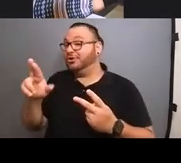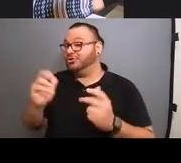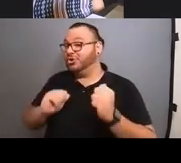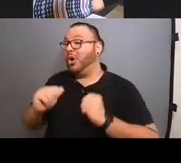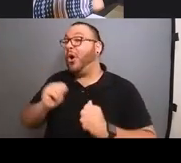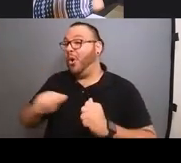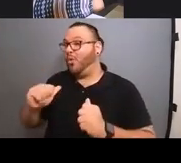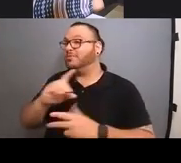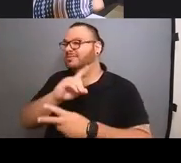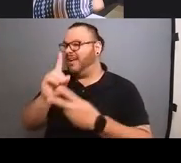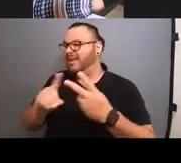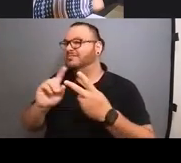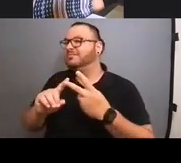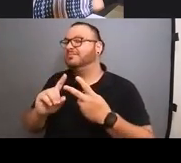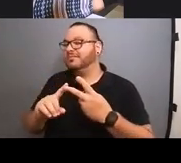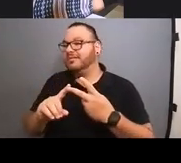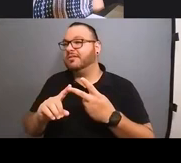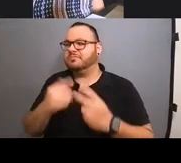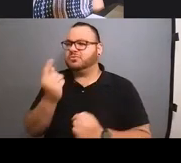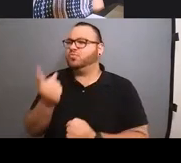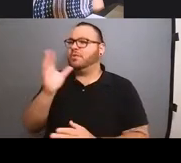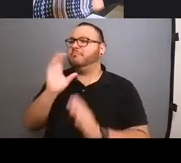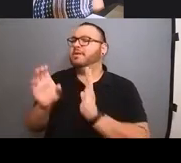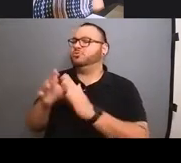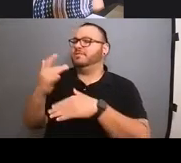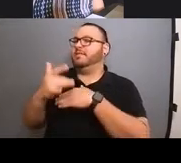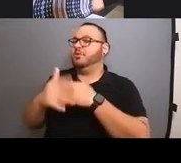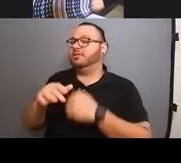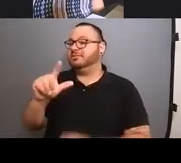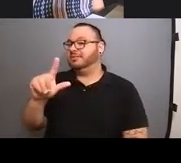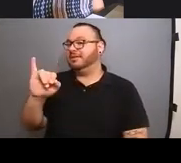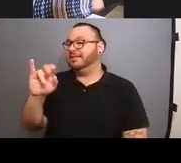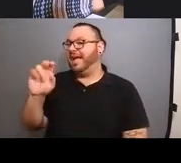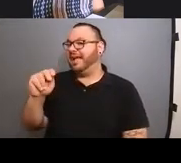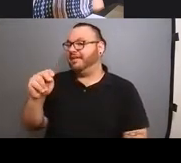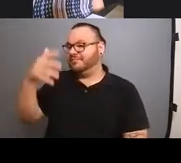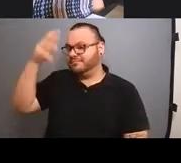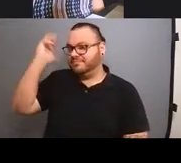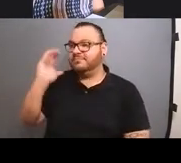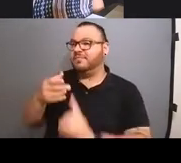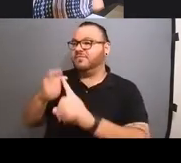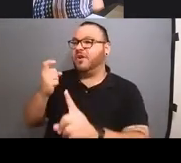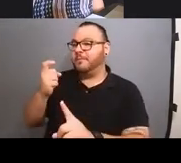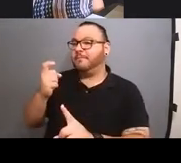And I've got one image available already, which is lion from, uh, from Steven.